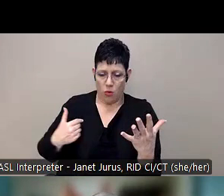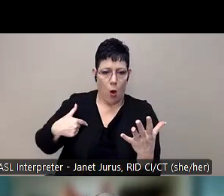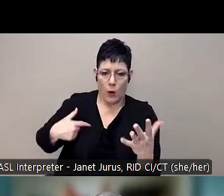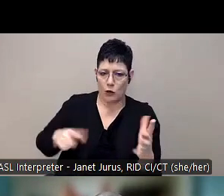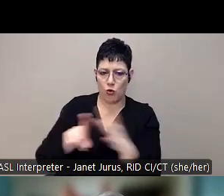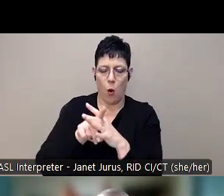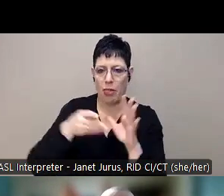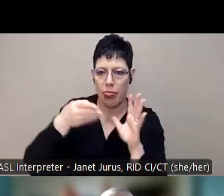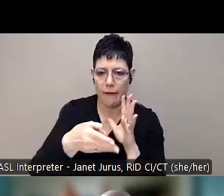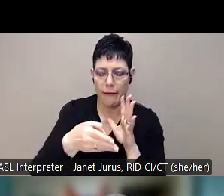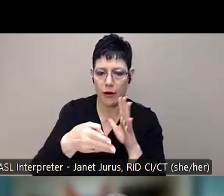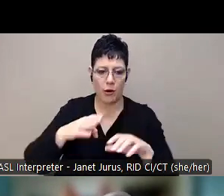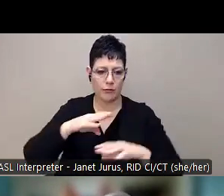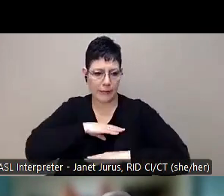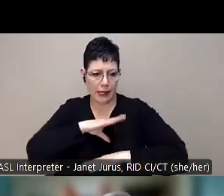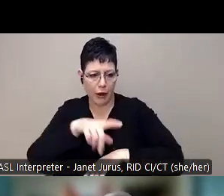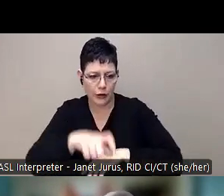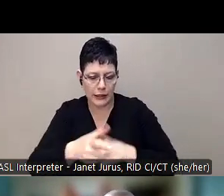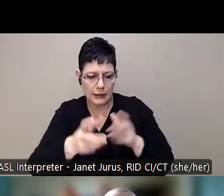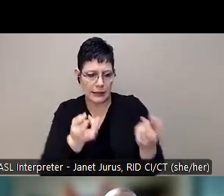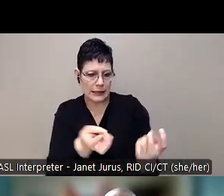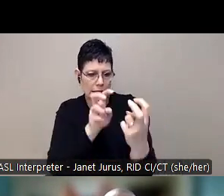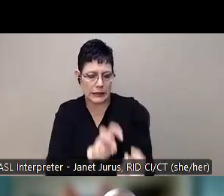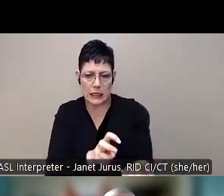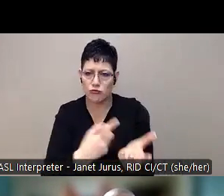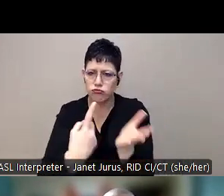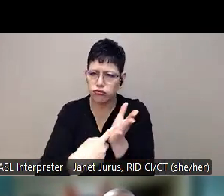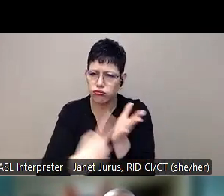meet their needs, have conversations with them.